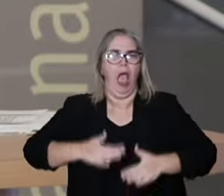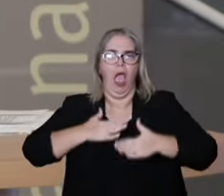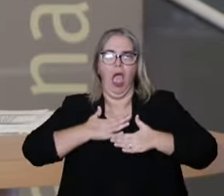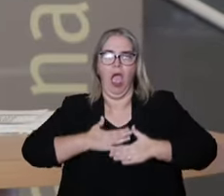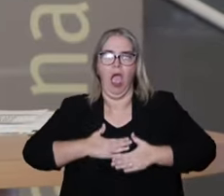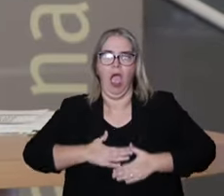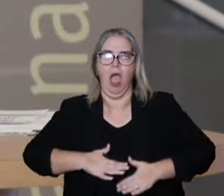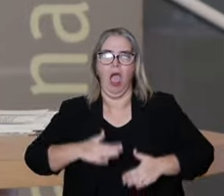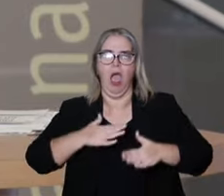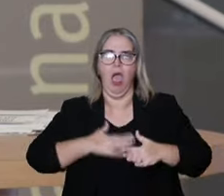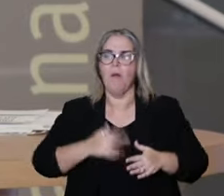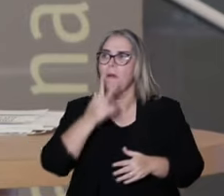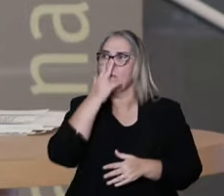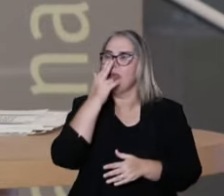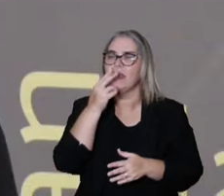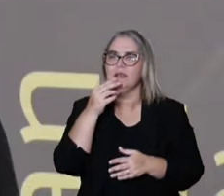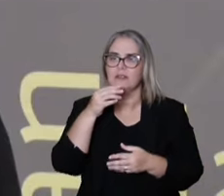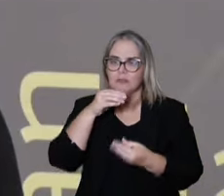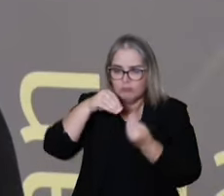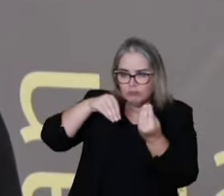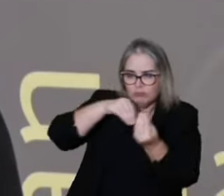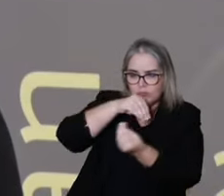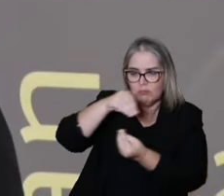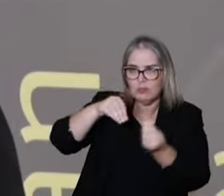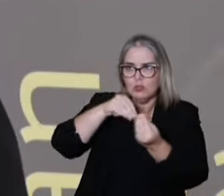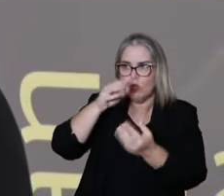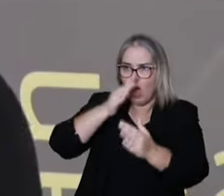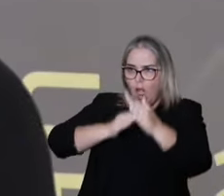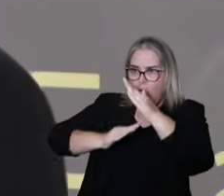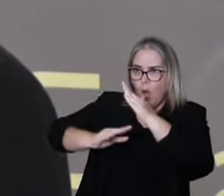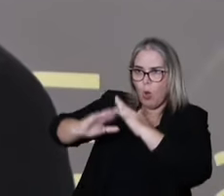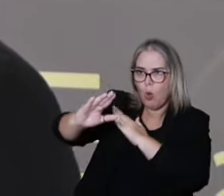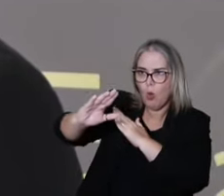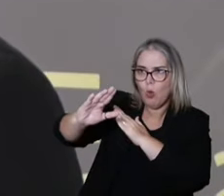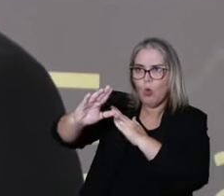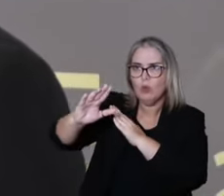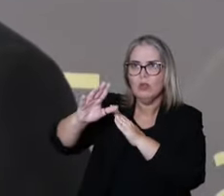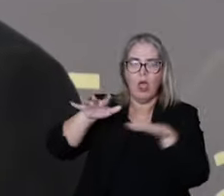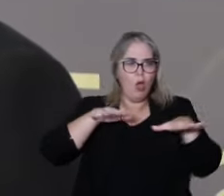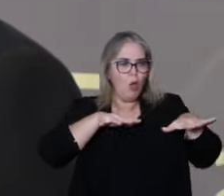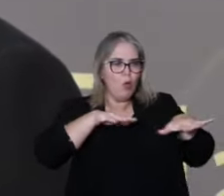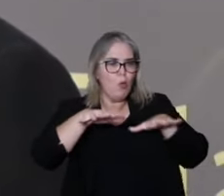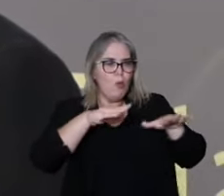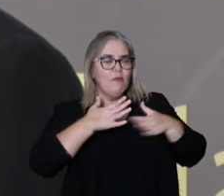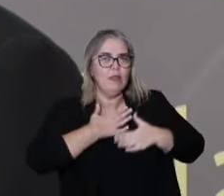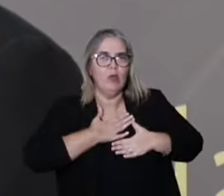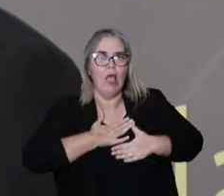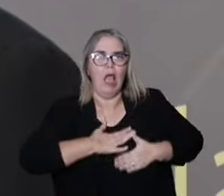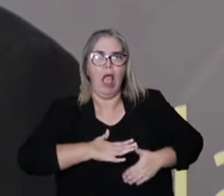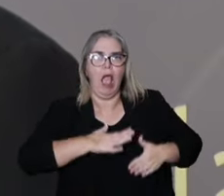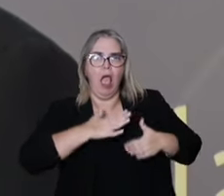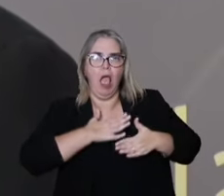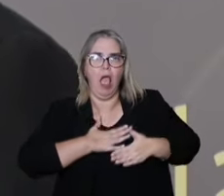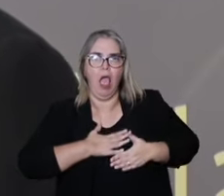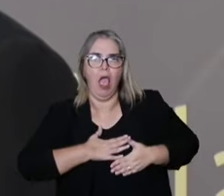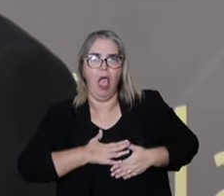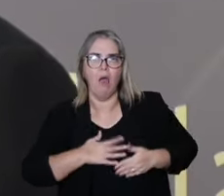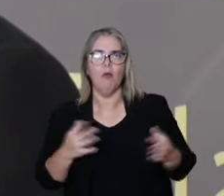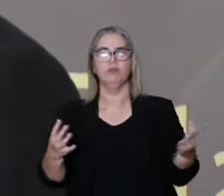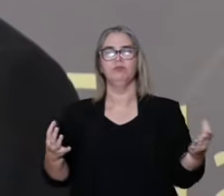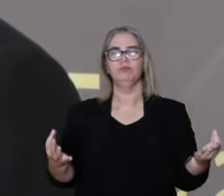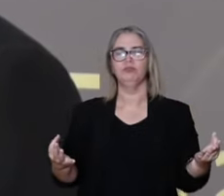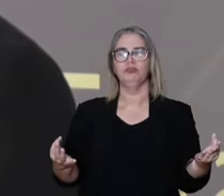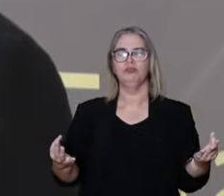but behind that you have a martiality and idea of fight behind that. So the